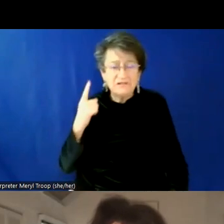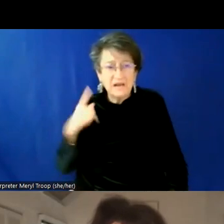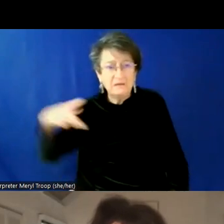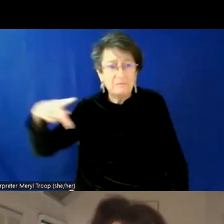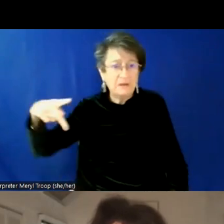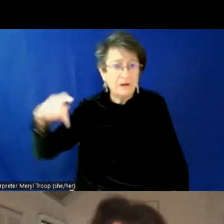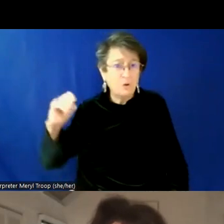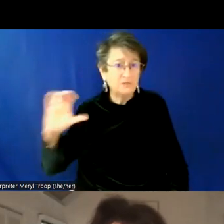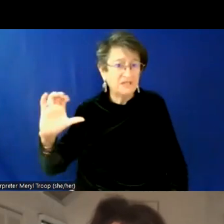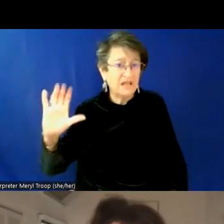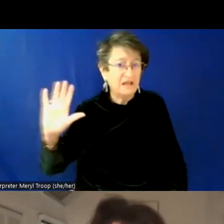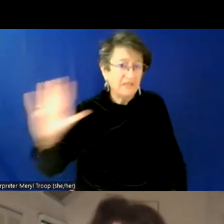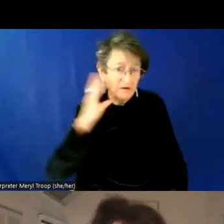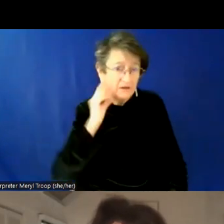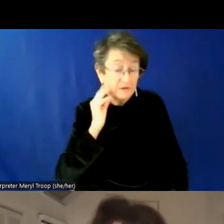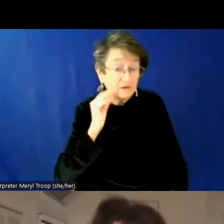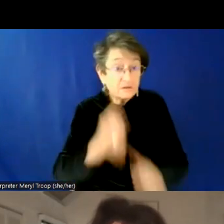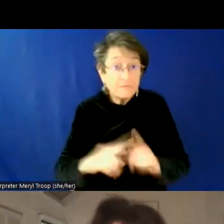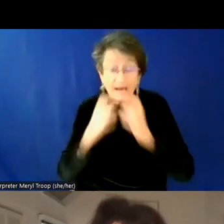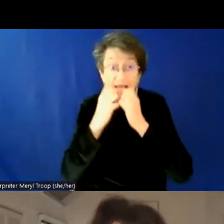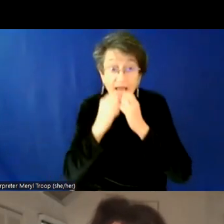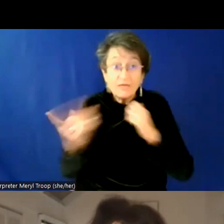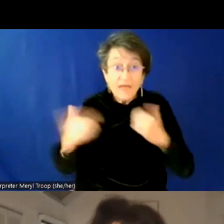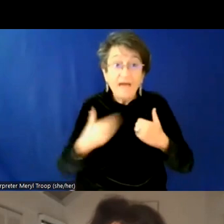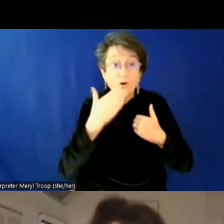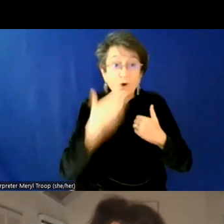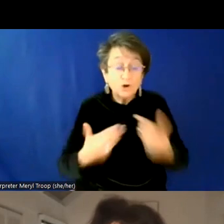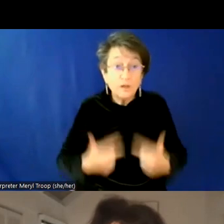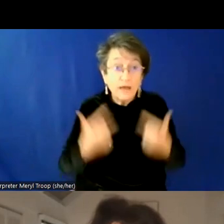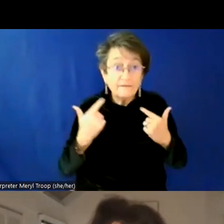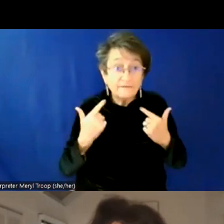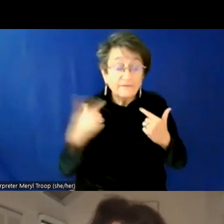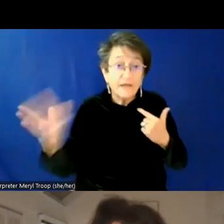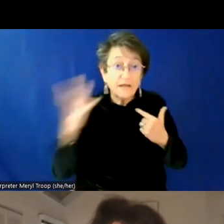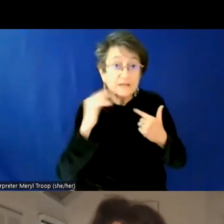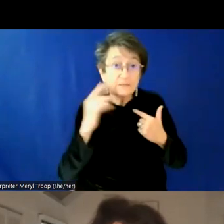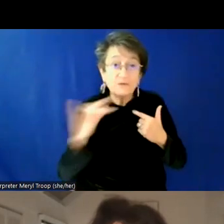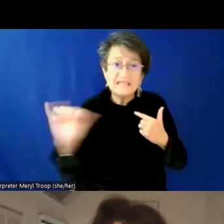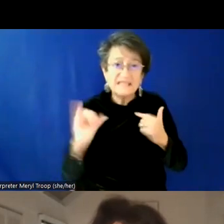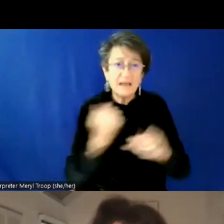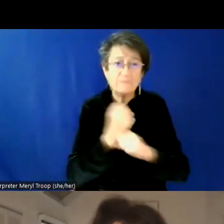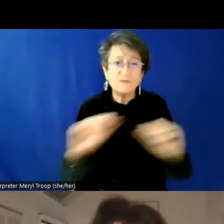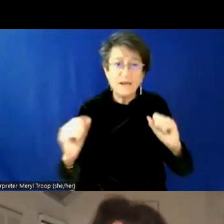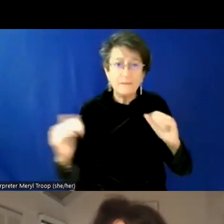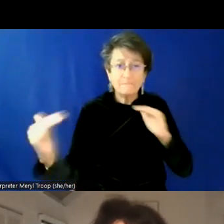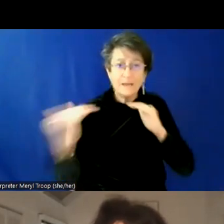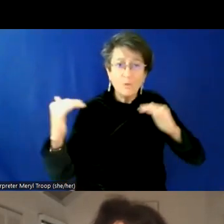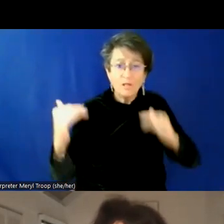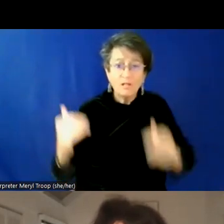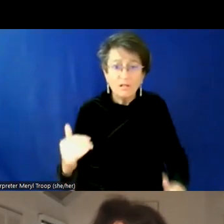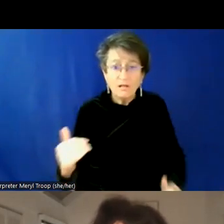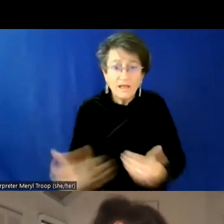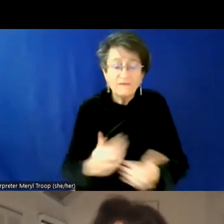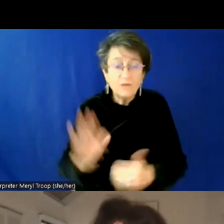still care that they have good lives, right? I can still care that they, they experience the same freedoms as I do, even if their goals in life might be different from my own.